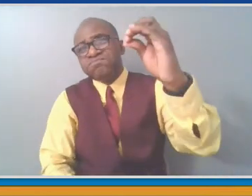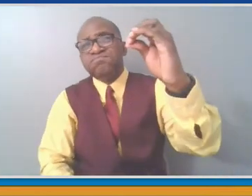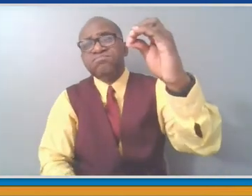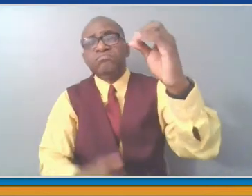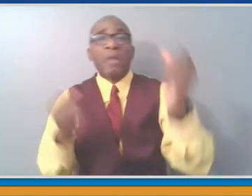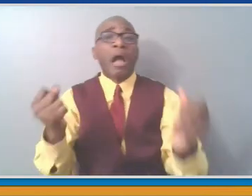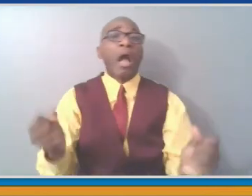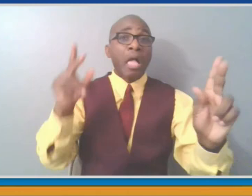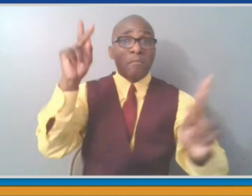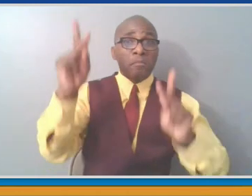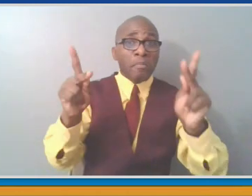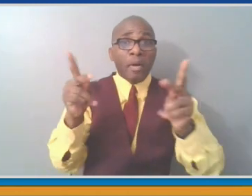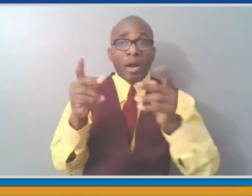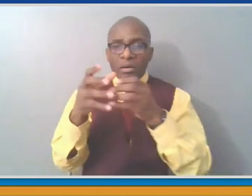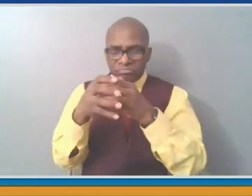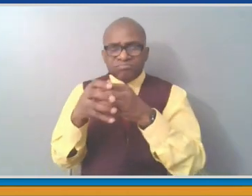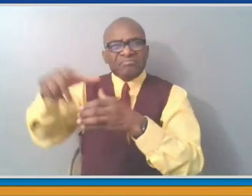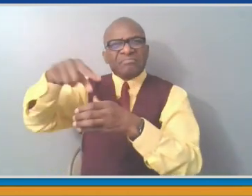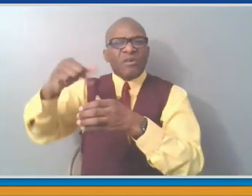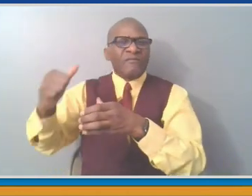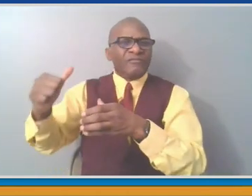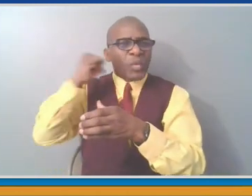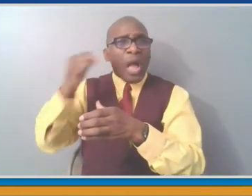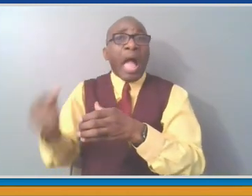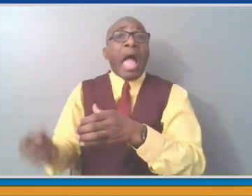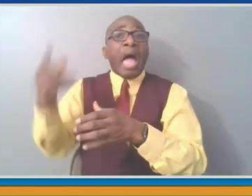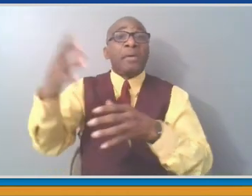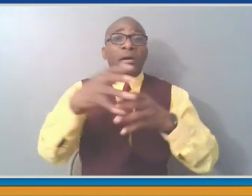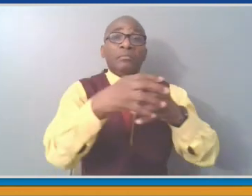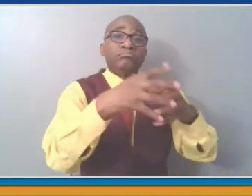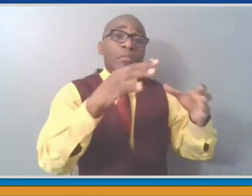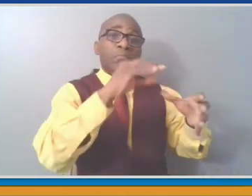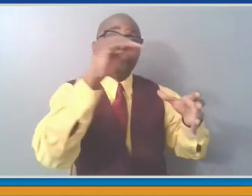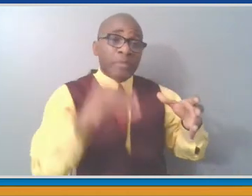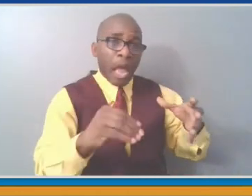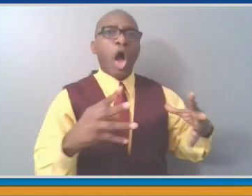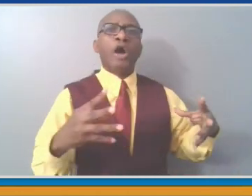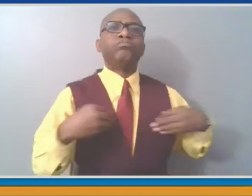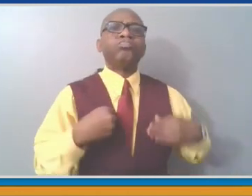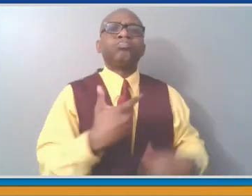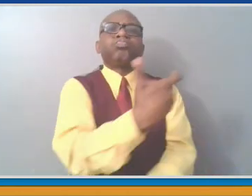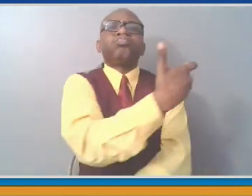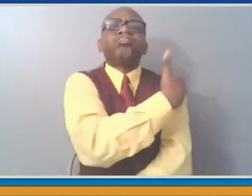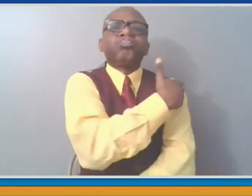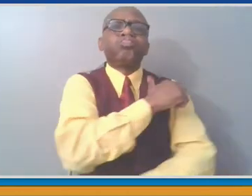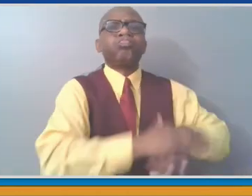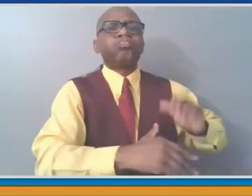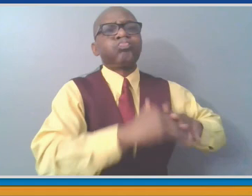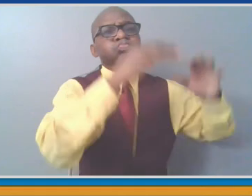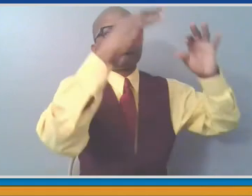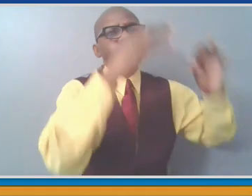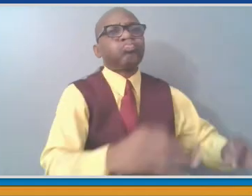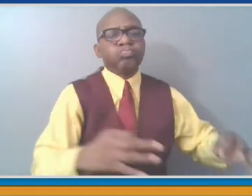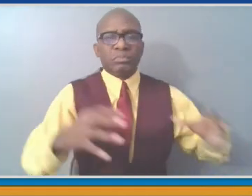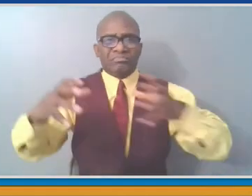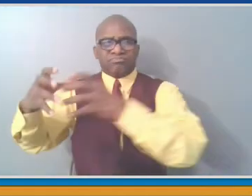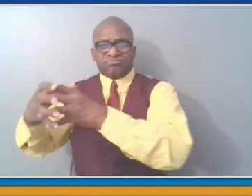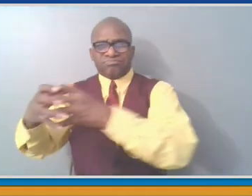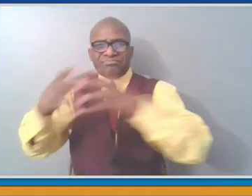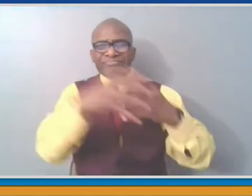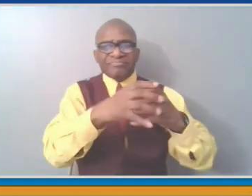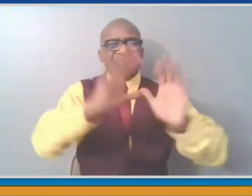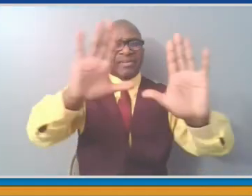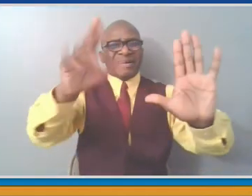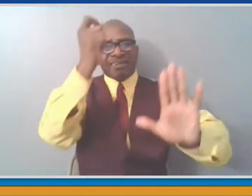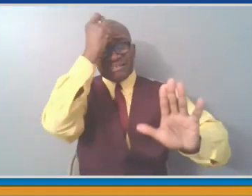circumstances would feel comfortable? The ultimate question is, how do you rate risk? How do you rate risk? If